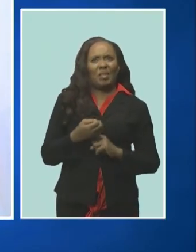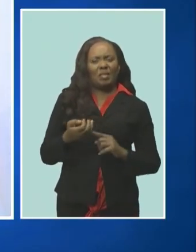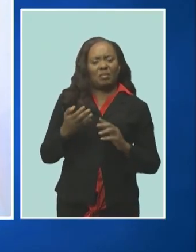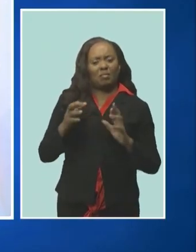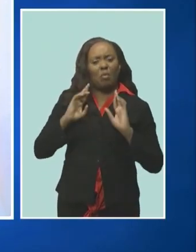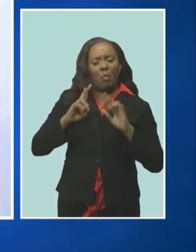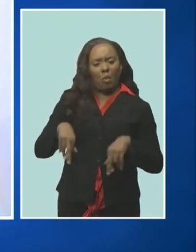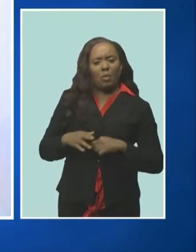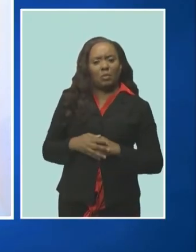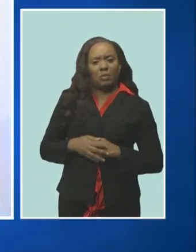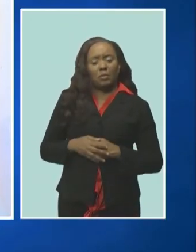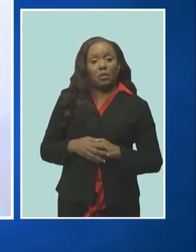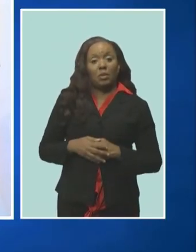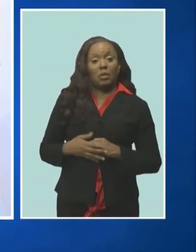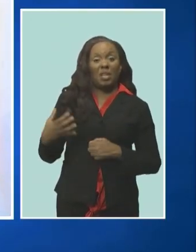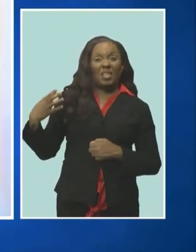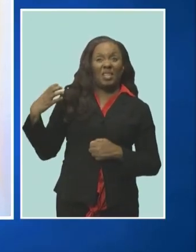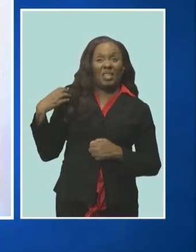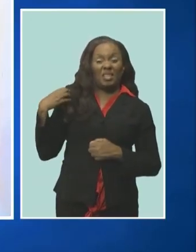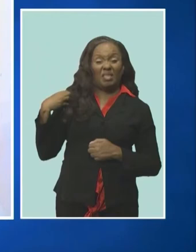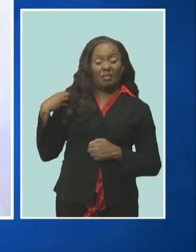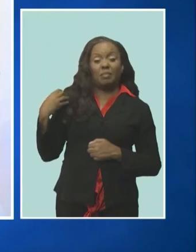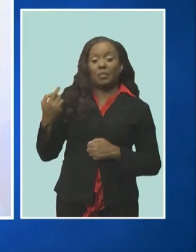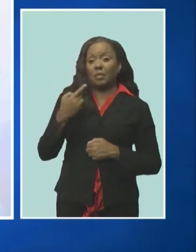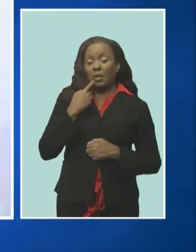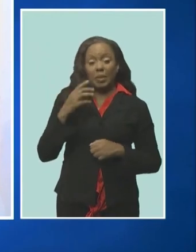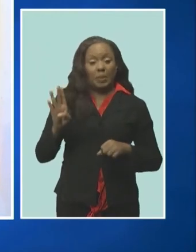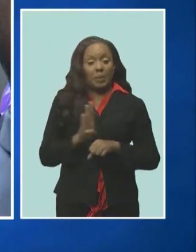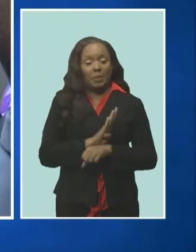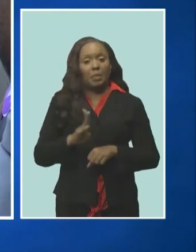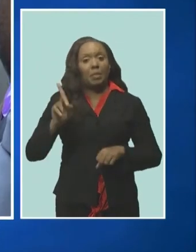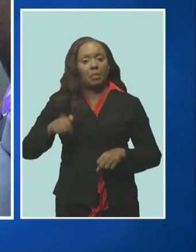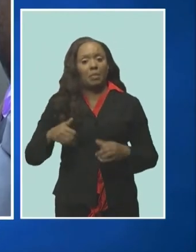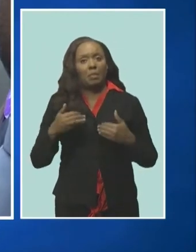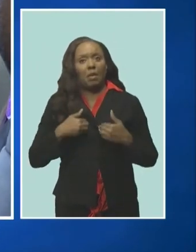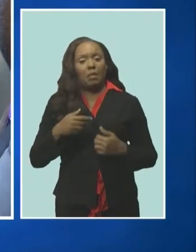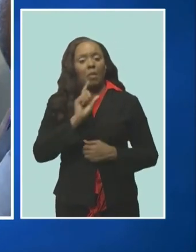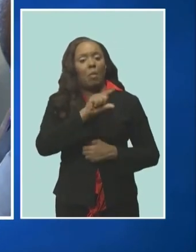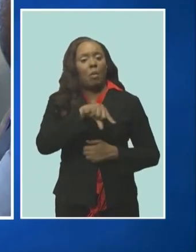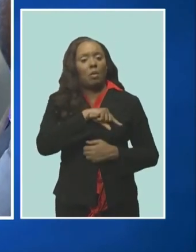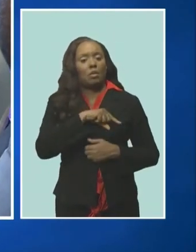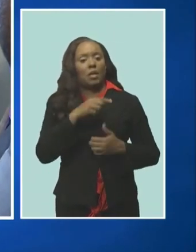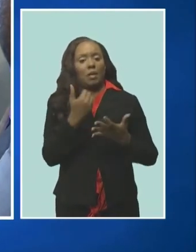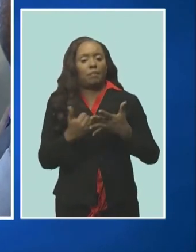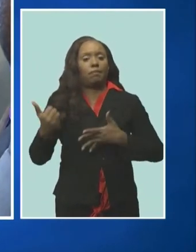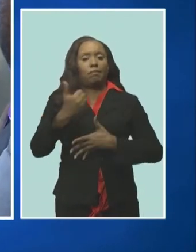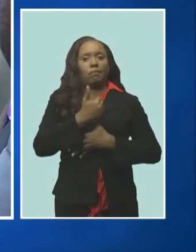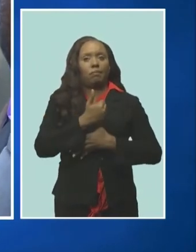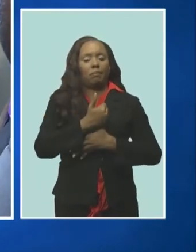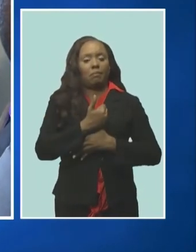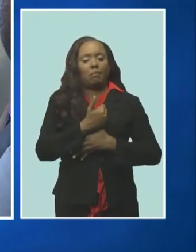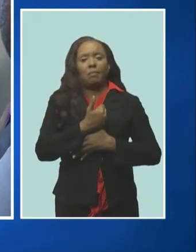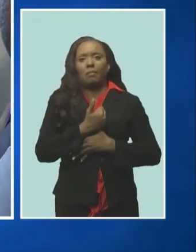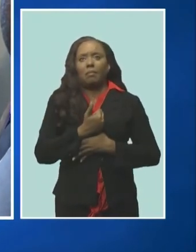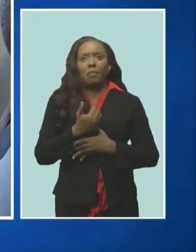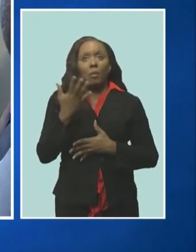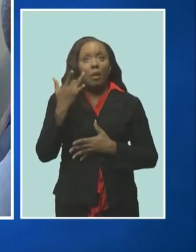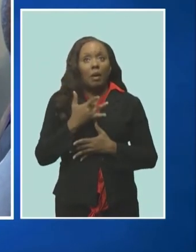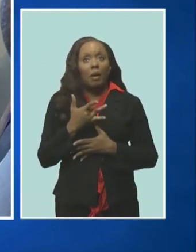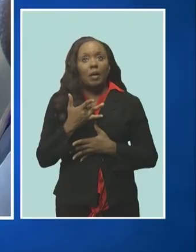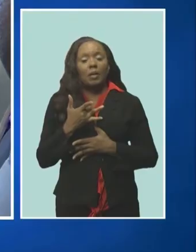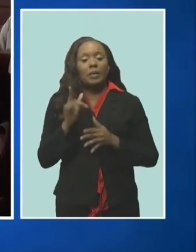bnsi ryan bravitt said businesses must look at putting quality first as standards are constantly evolving